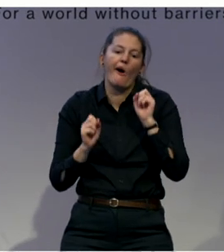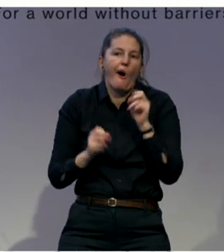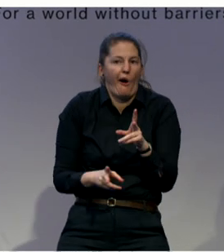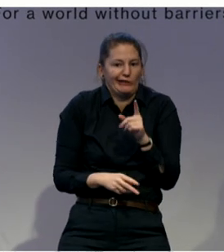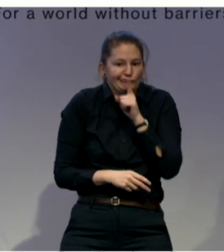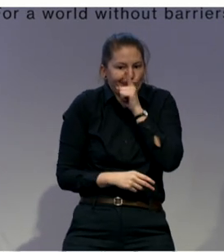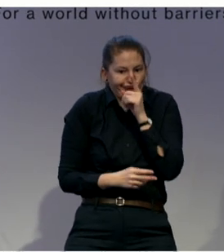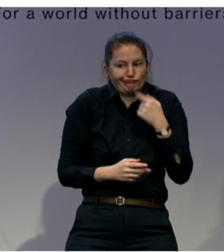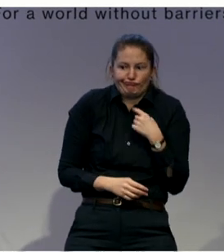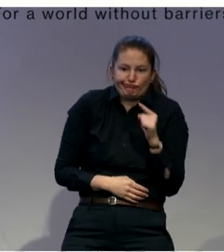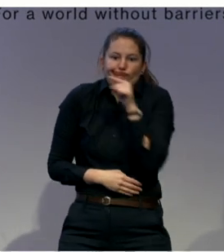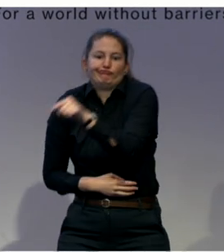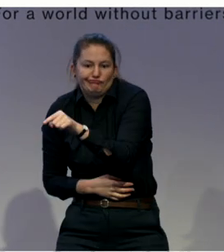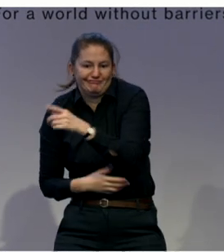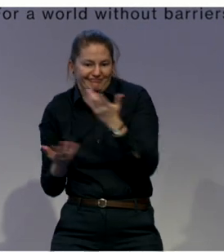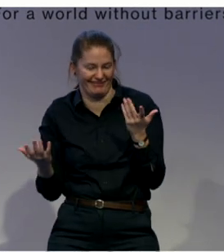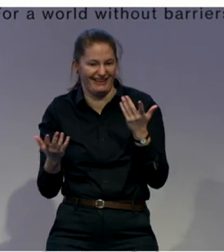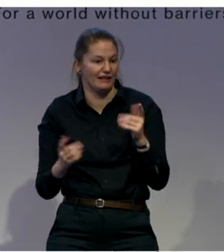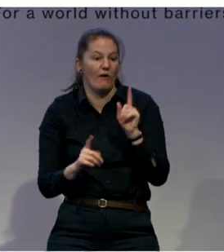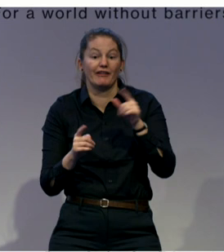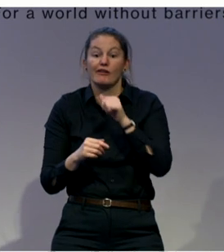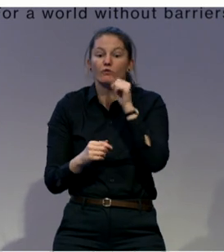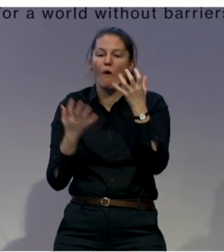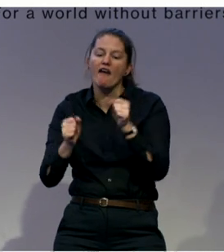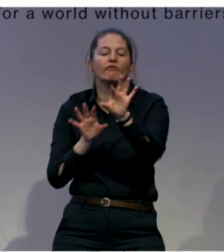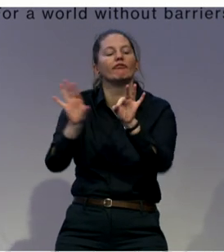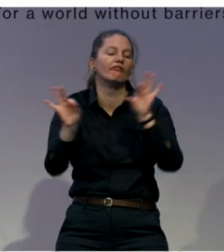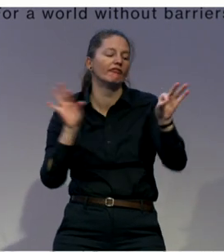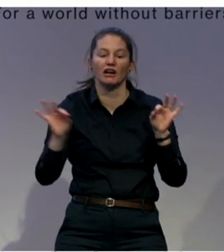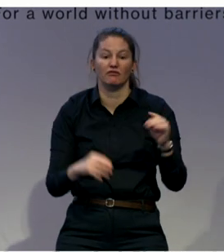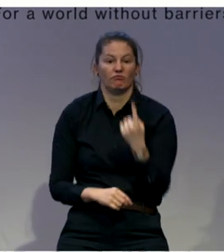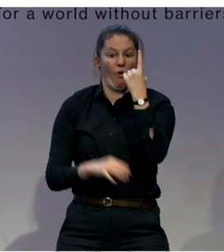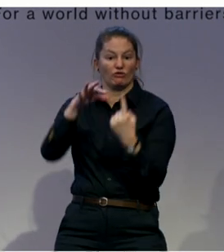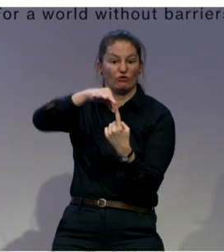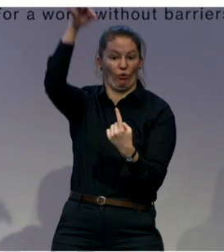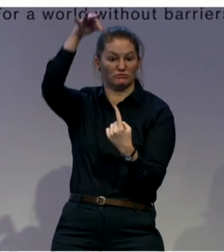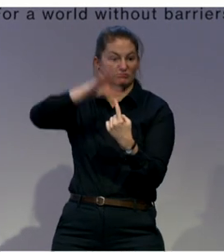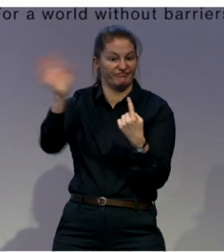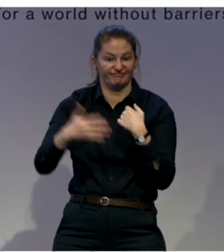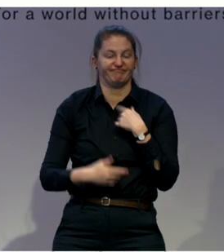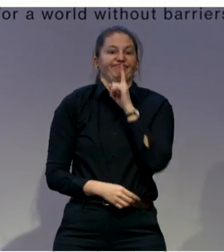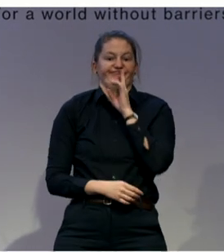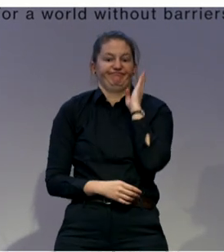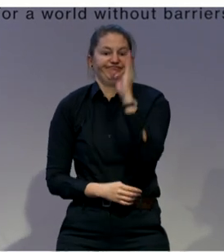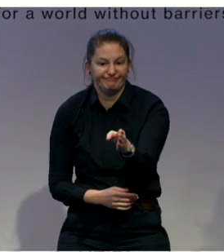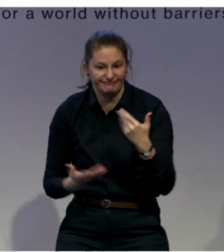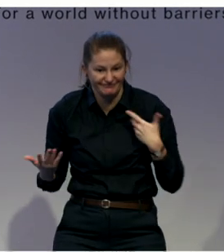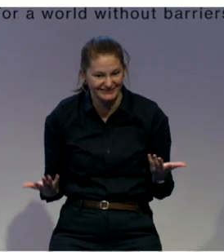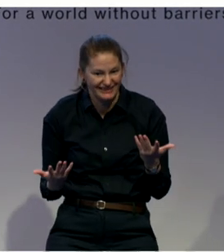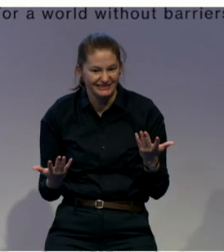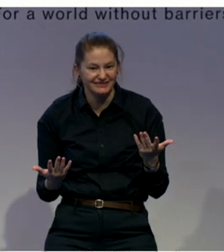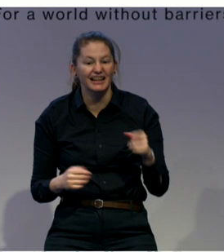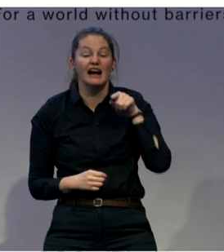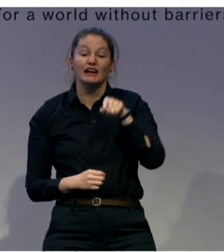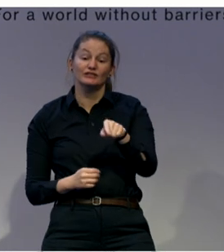So really, DI should start from different questions. You should ask people, what would you like to do in your life? Give support to